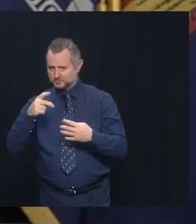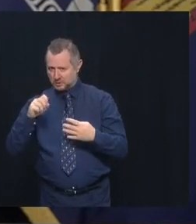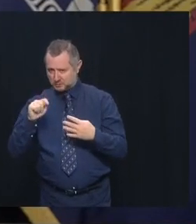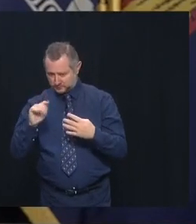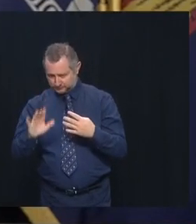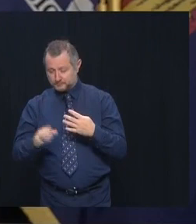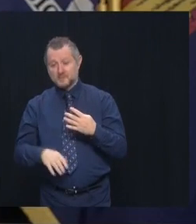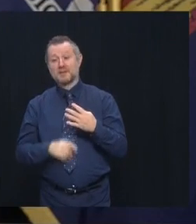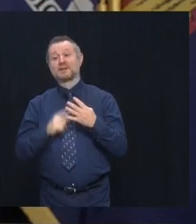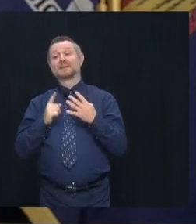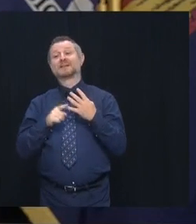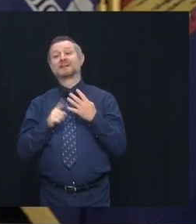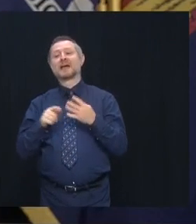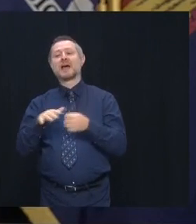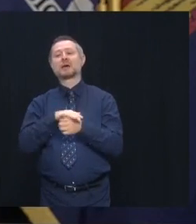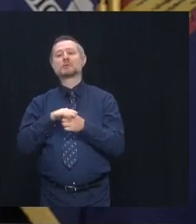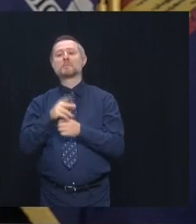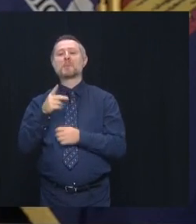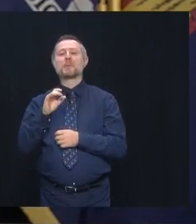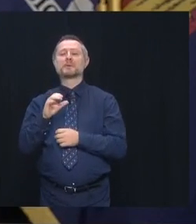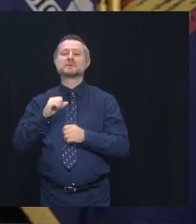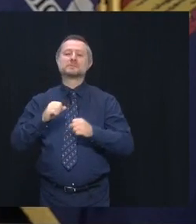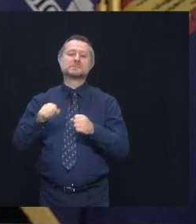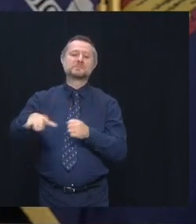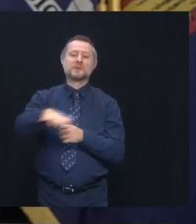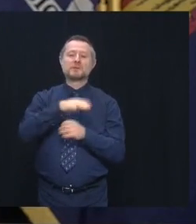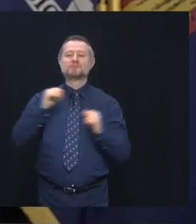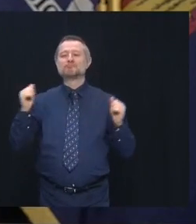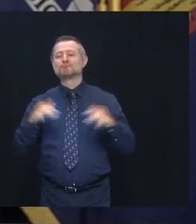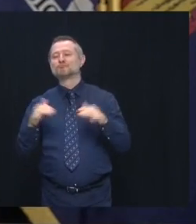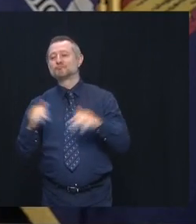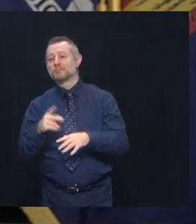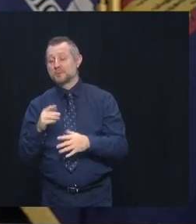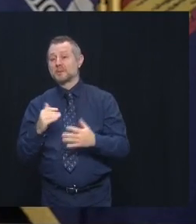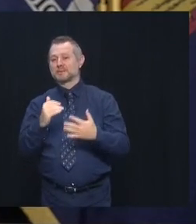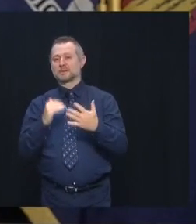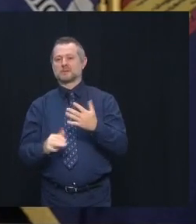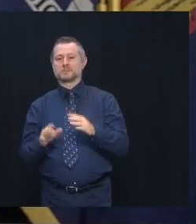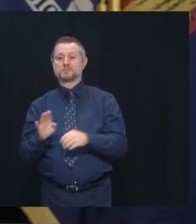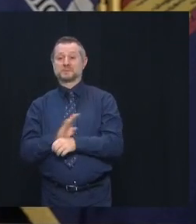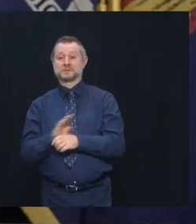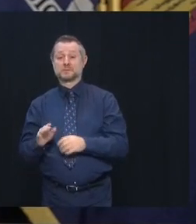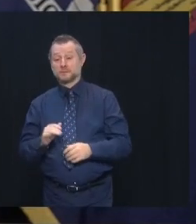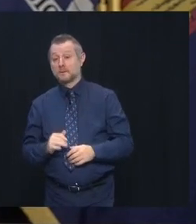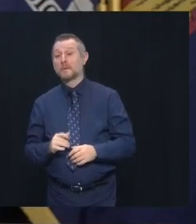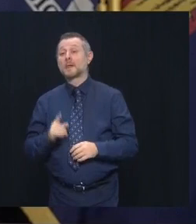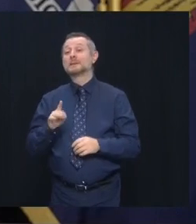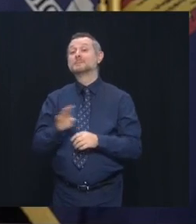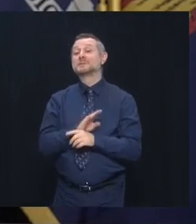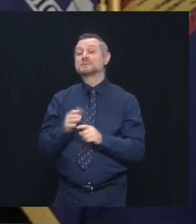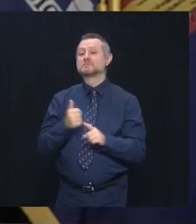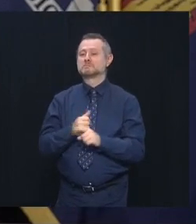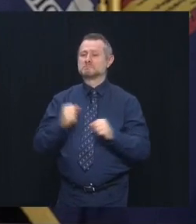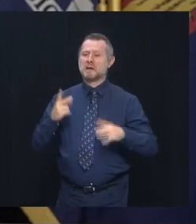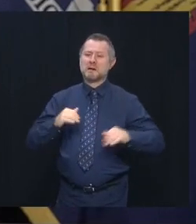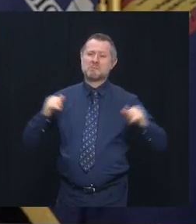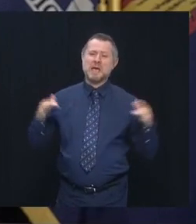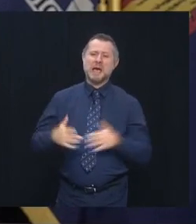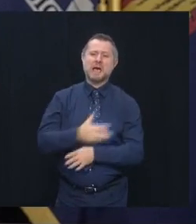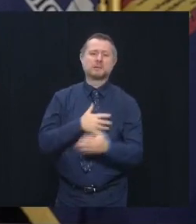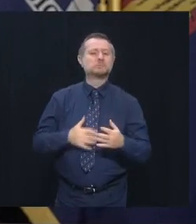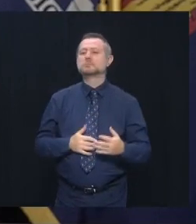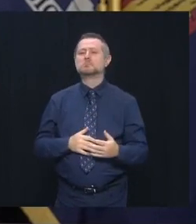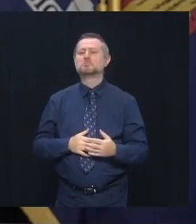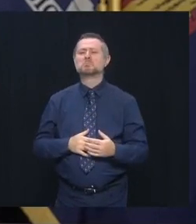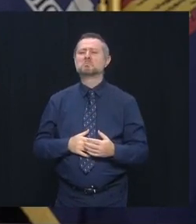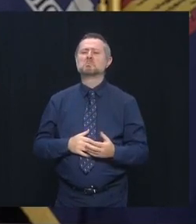public spaces, businesses, but the businesses are not mass spreaders. You know, you're talking about